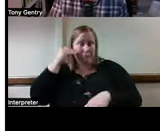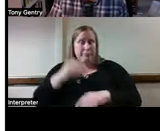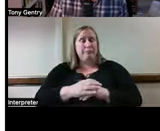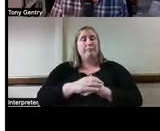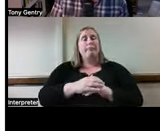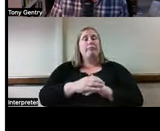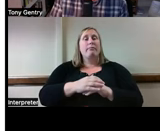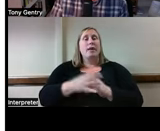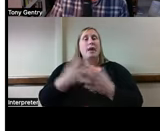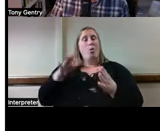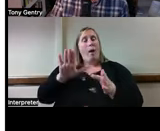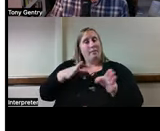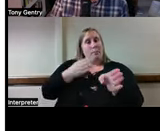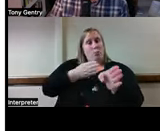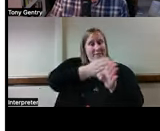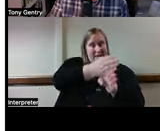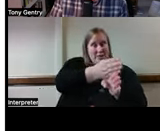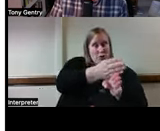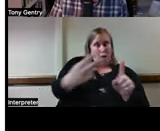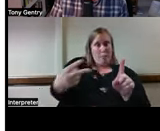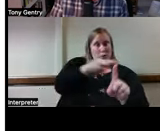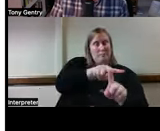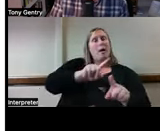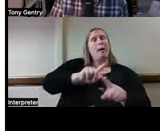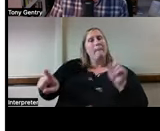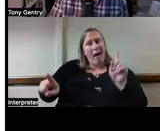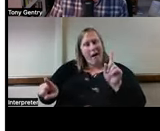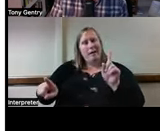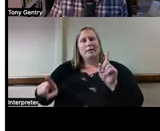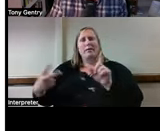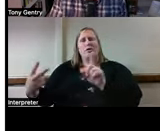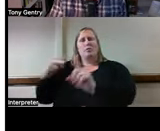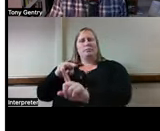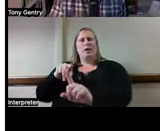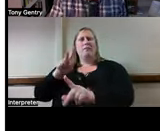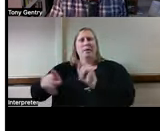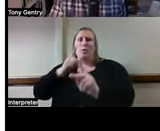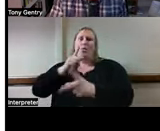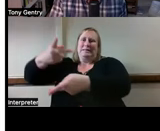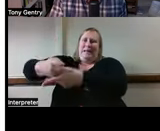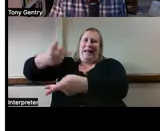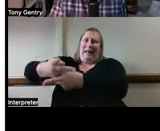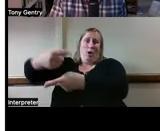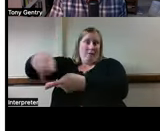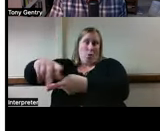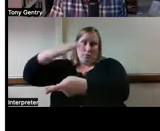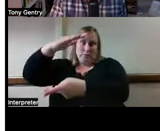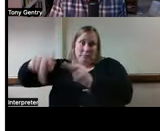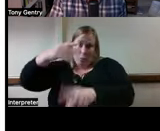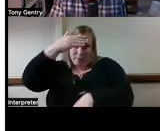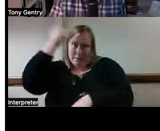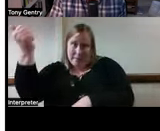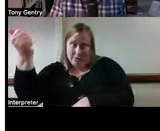professional's perspective, but the perspective of people who are the caregivers themselves. And these are the things that